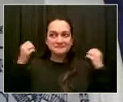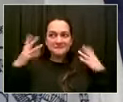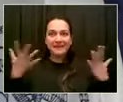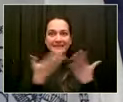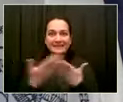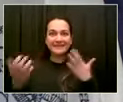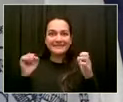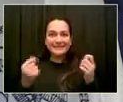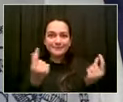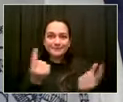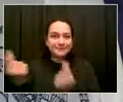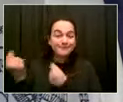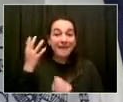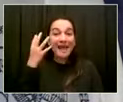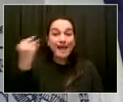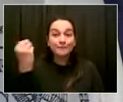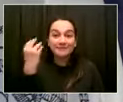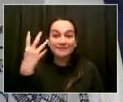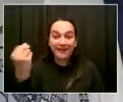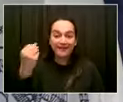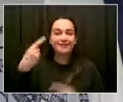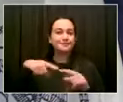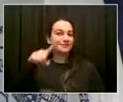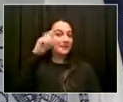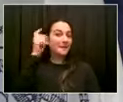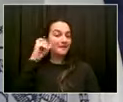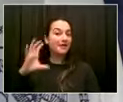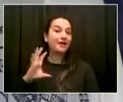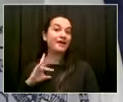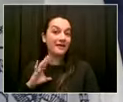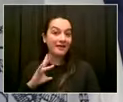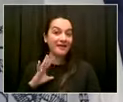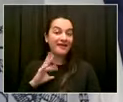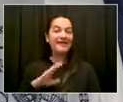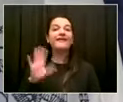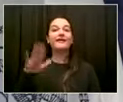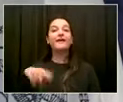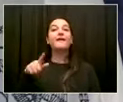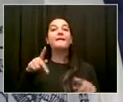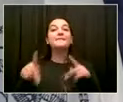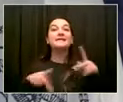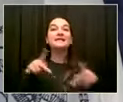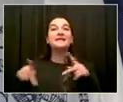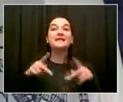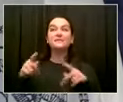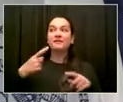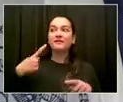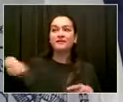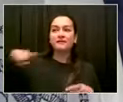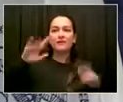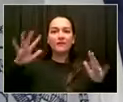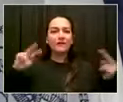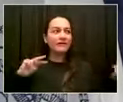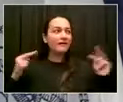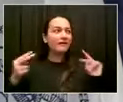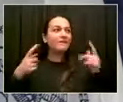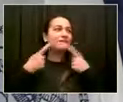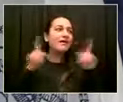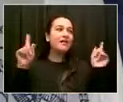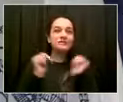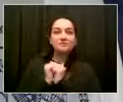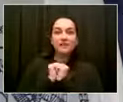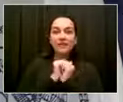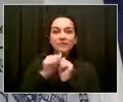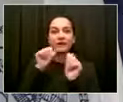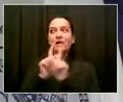people feeling that camaraderie, that sense that we're coming back together. We're creating a recovery for all of us together. Everyone is